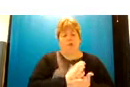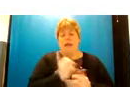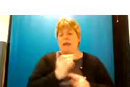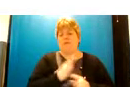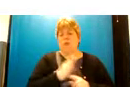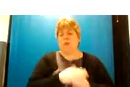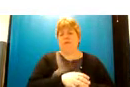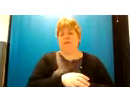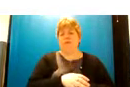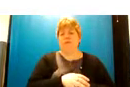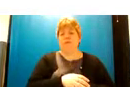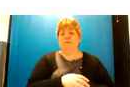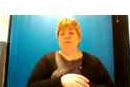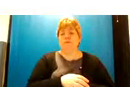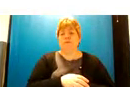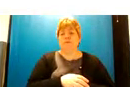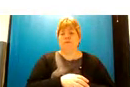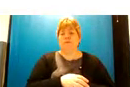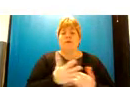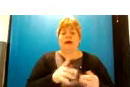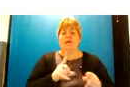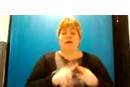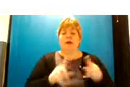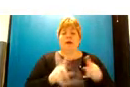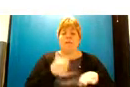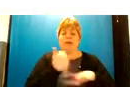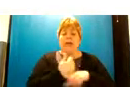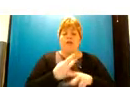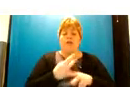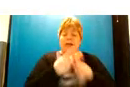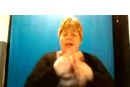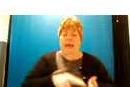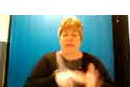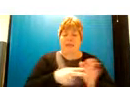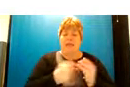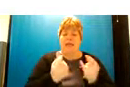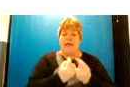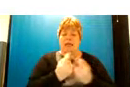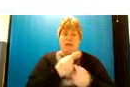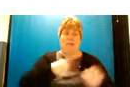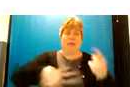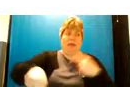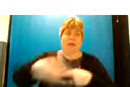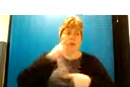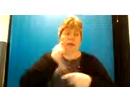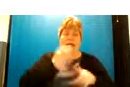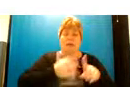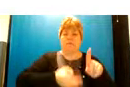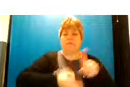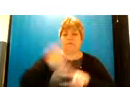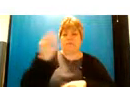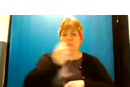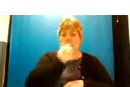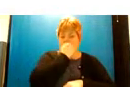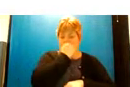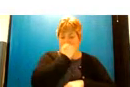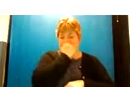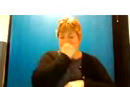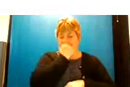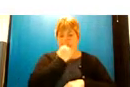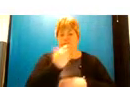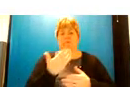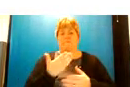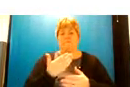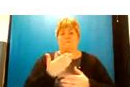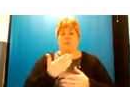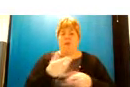and the multi-agency care planning is something that we've we've really been able to progress within with a